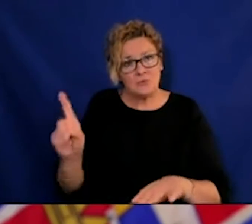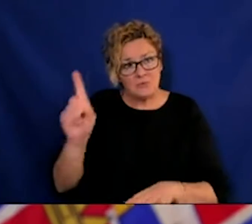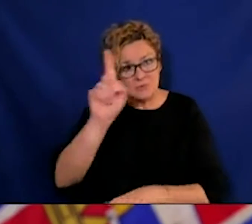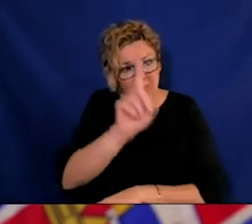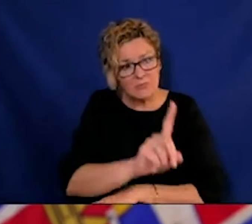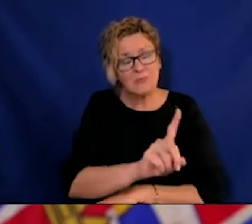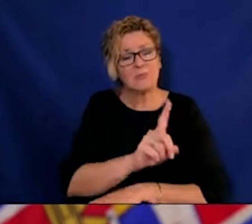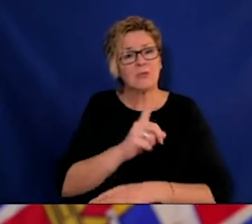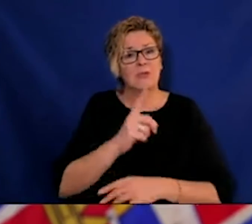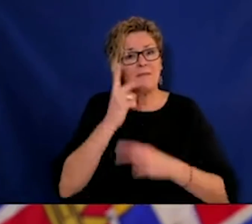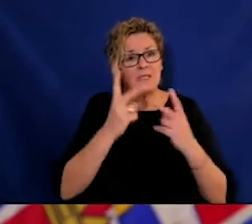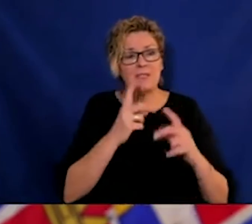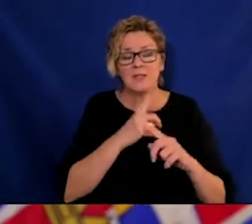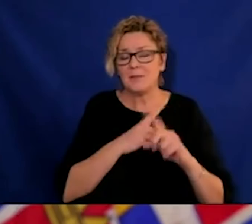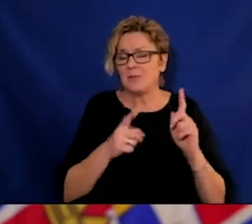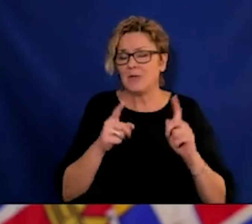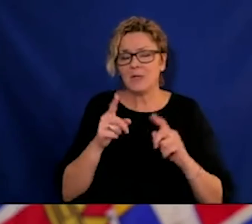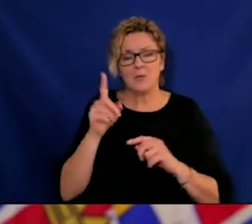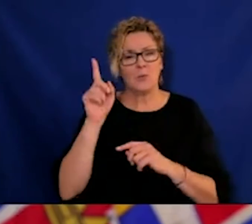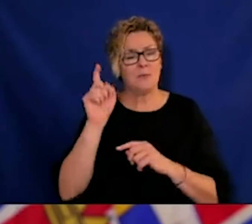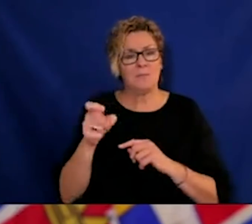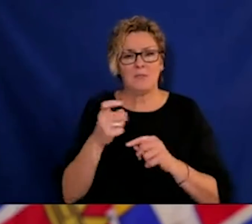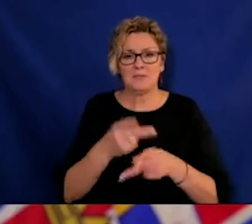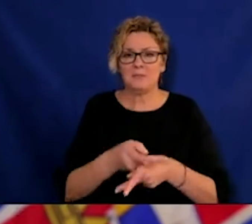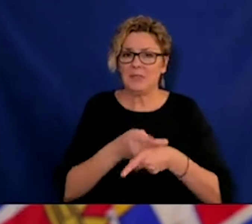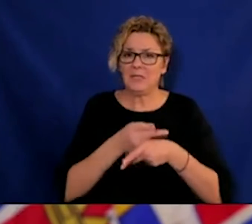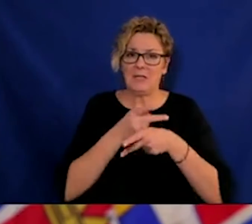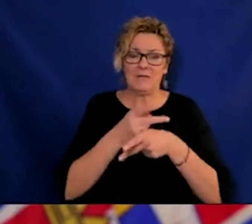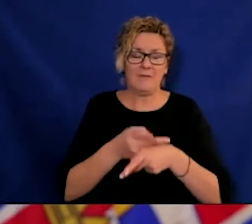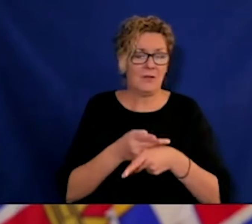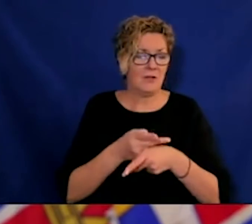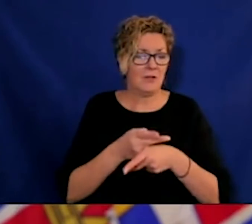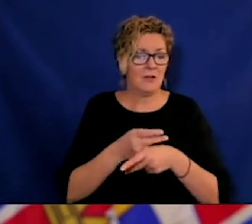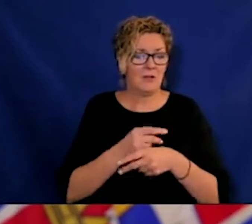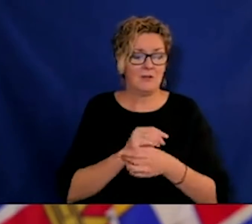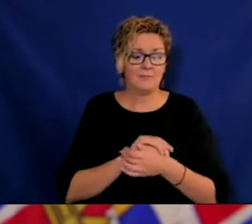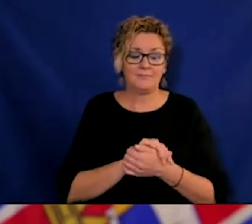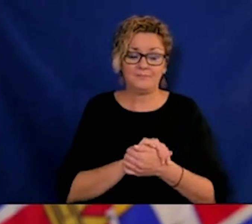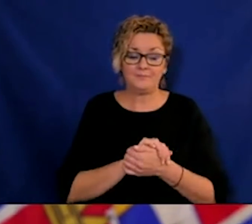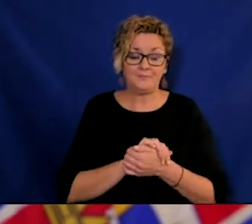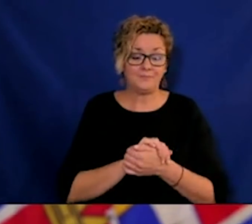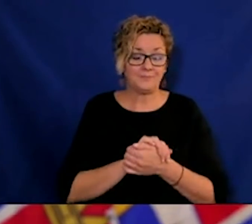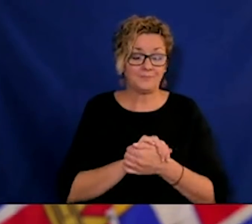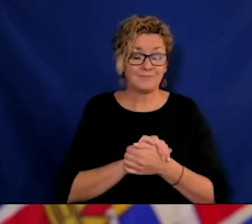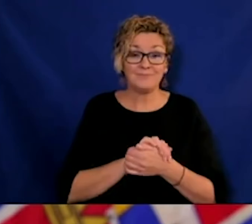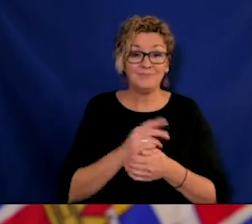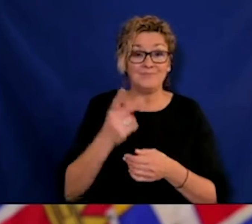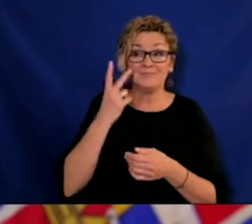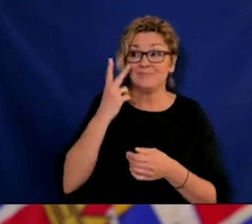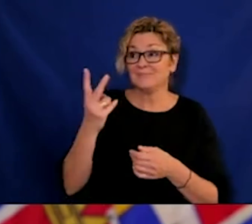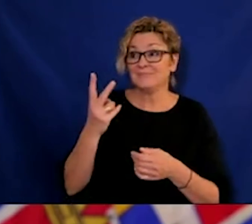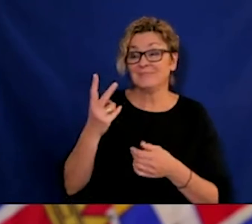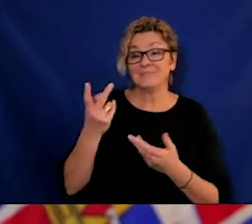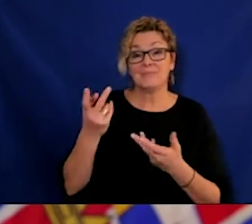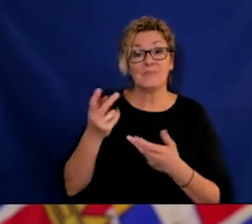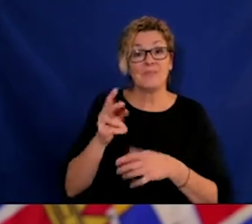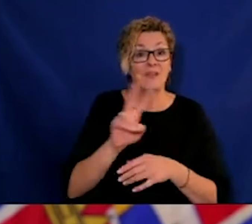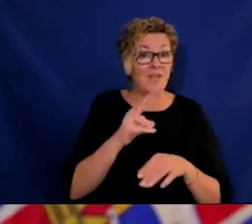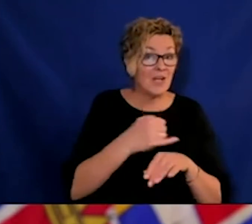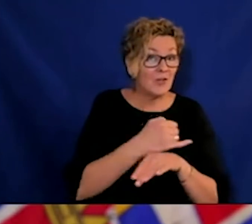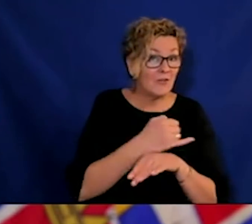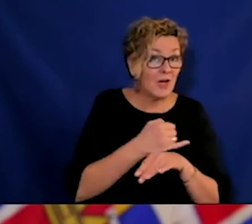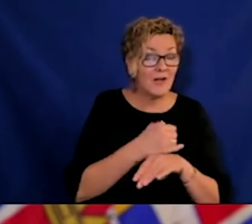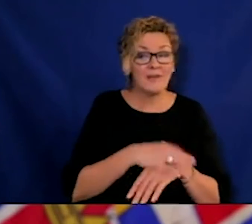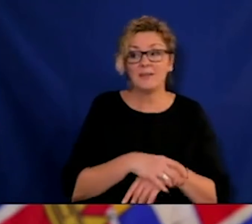our community, and we only have to look at what's happening in care homes, not just in the lower mainland, but here on the island, and the